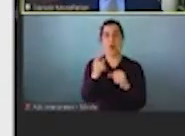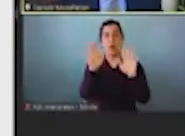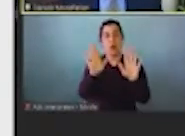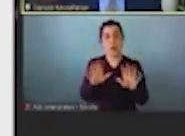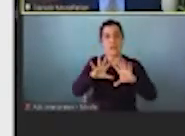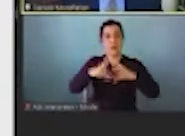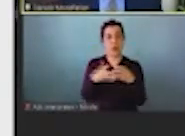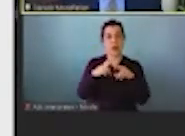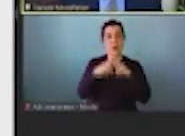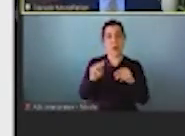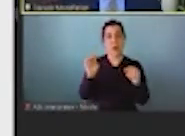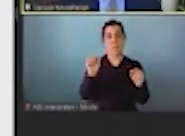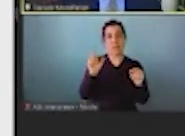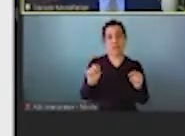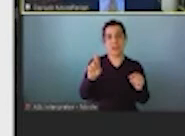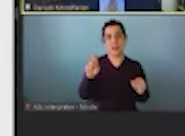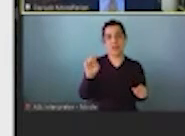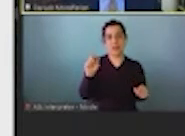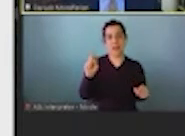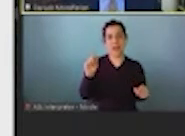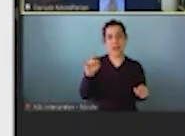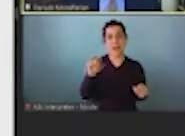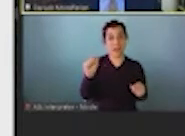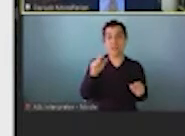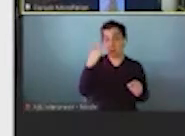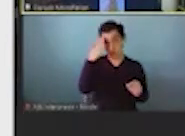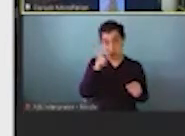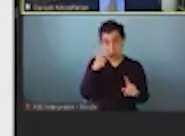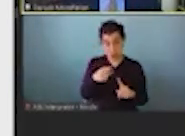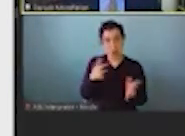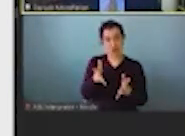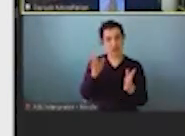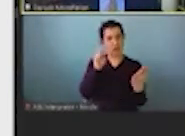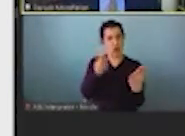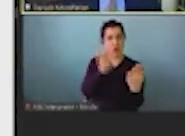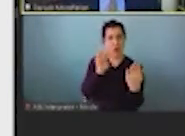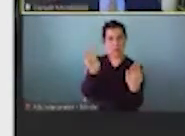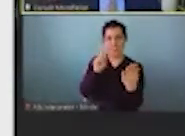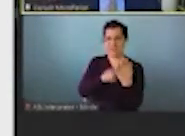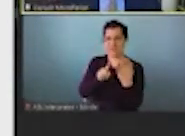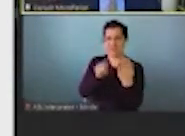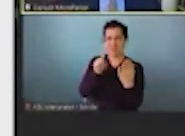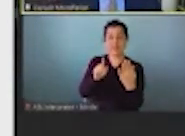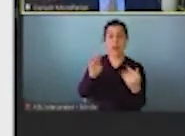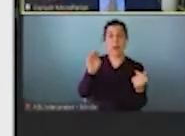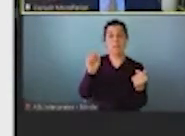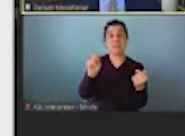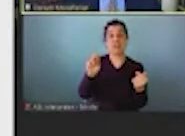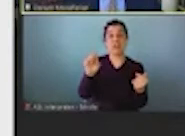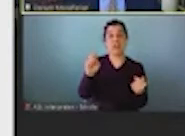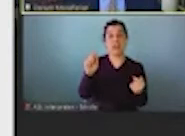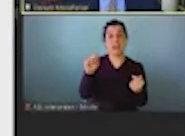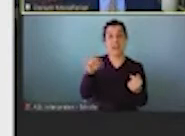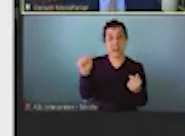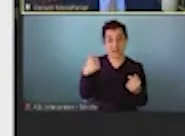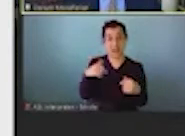Readiness. If you don't know Mission Readiness, I encourage you to go to their website and look them up. Mission Readiness is over 750